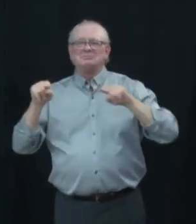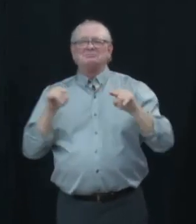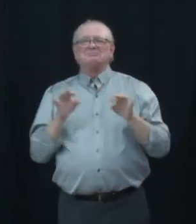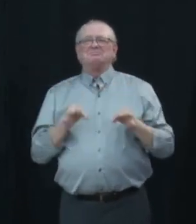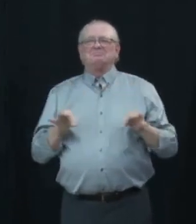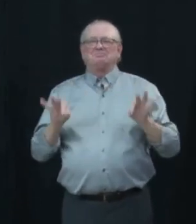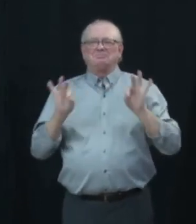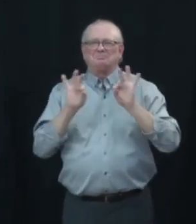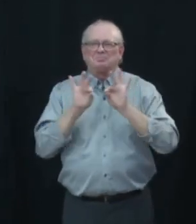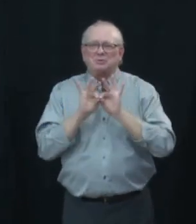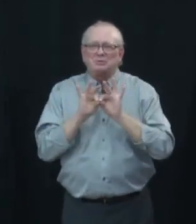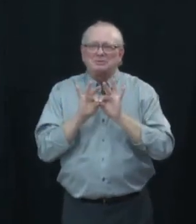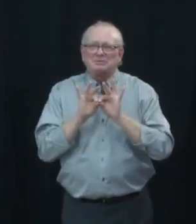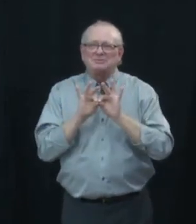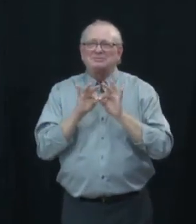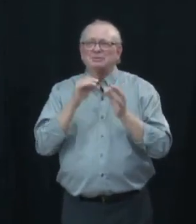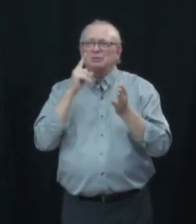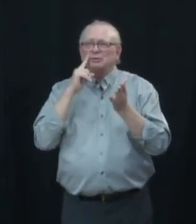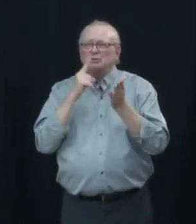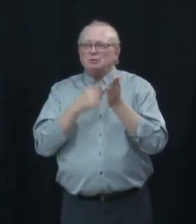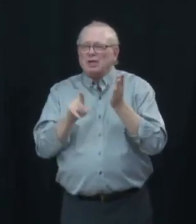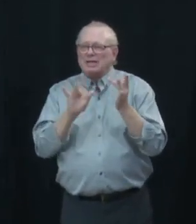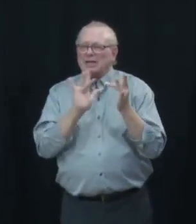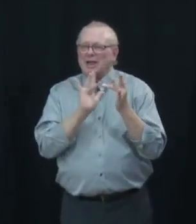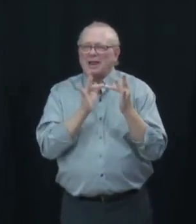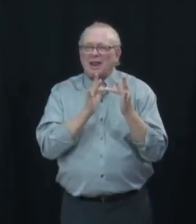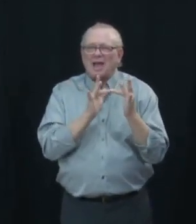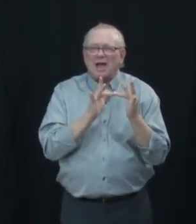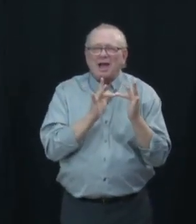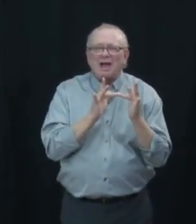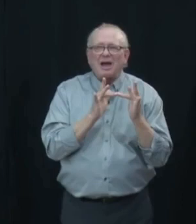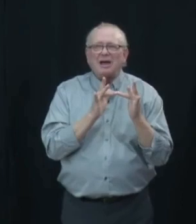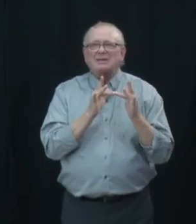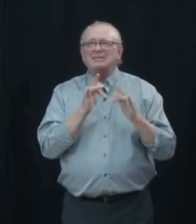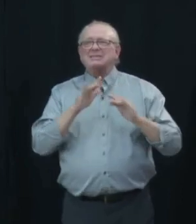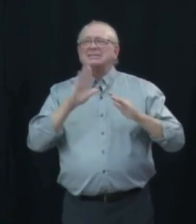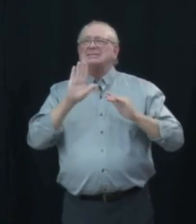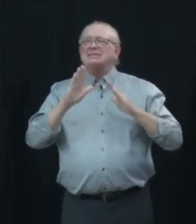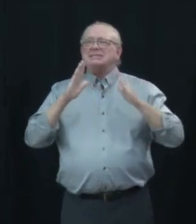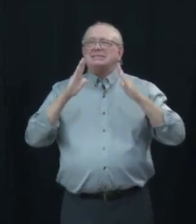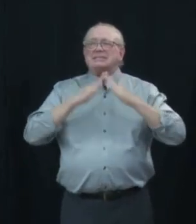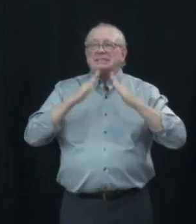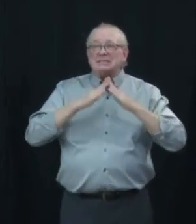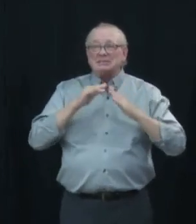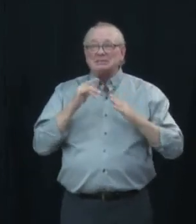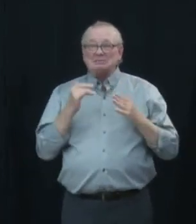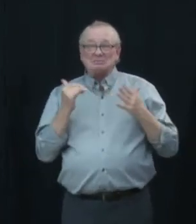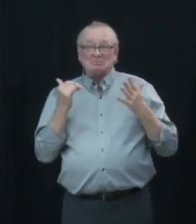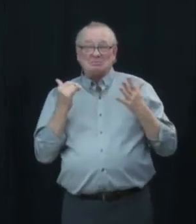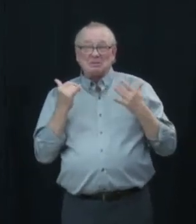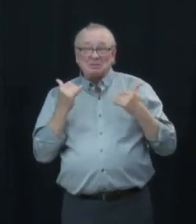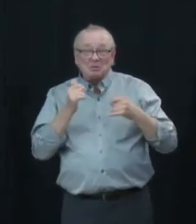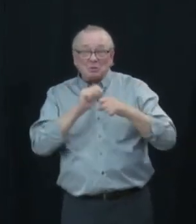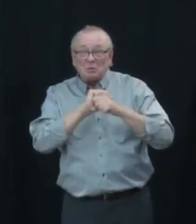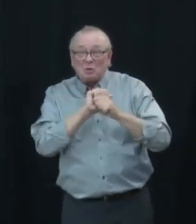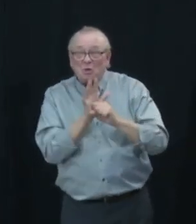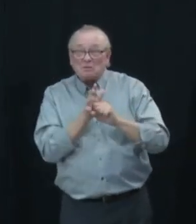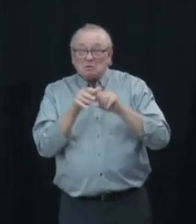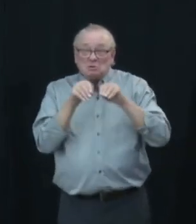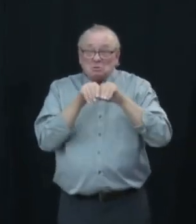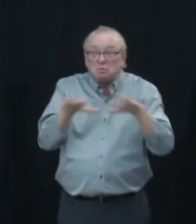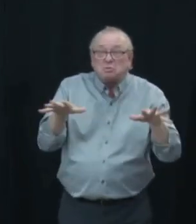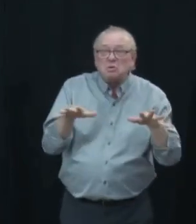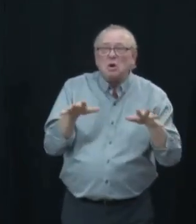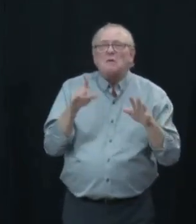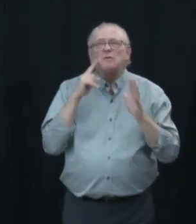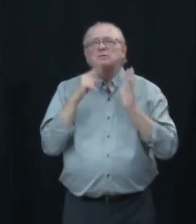information that's available online to determine what the current level of transmission is so people can look at wastewater data